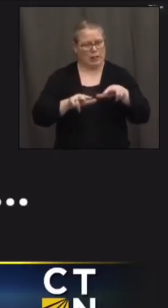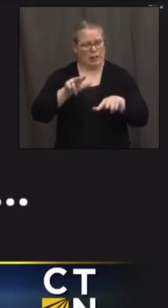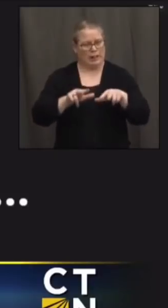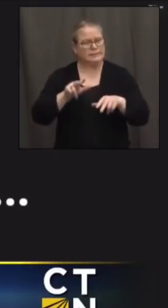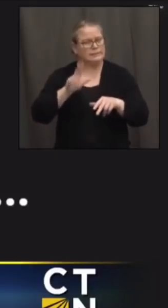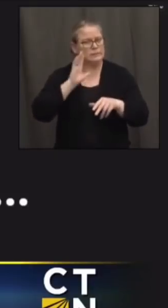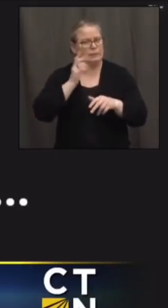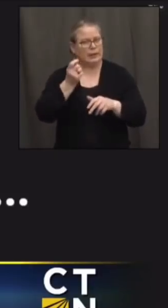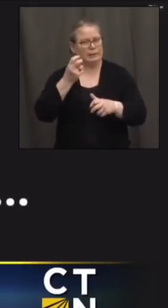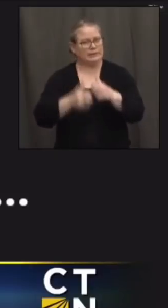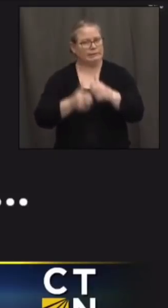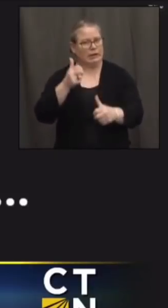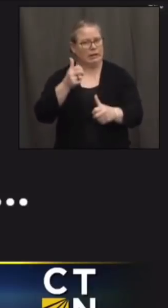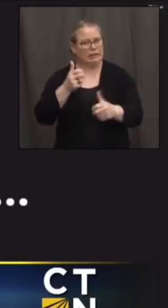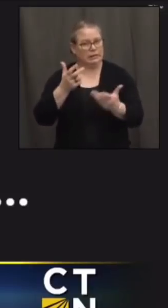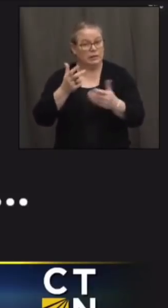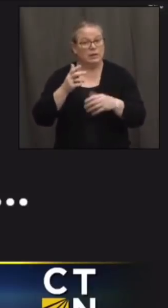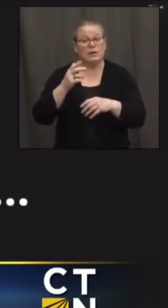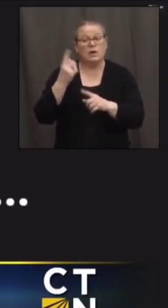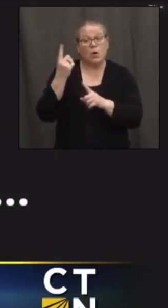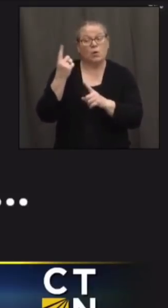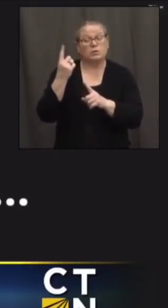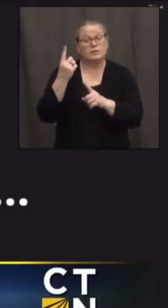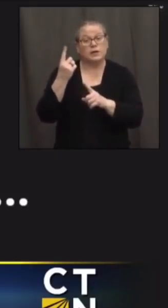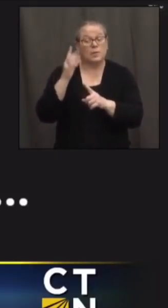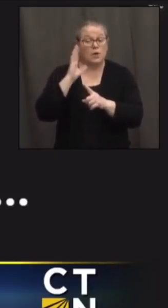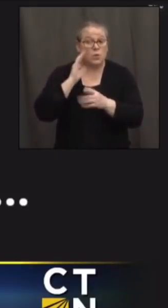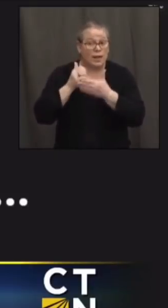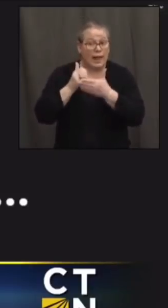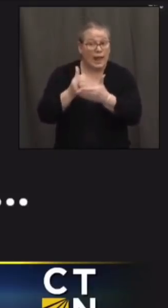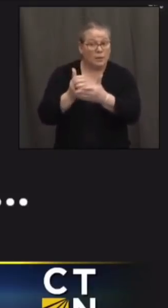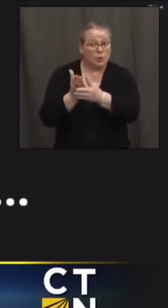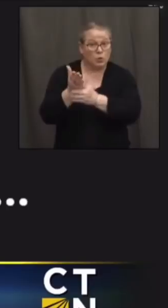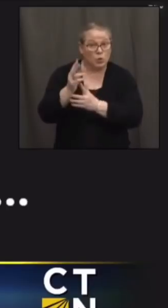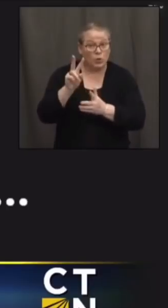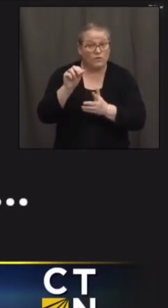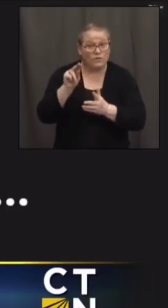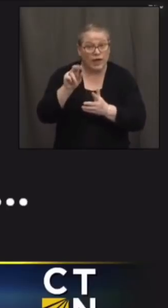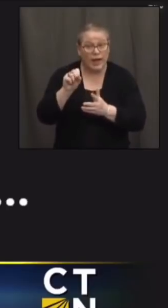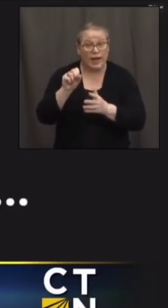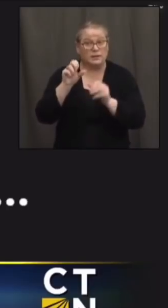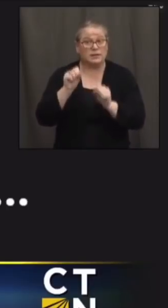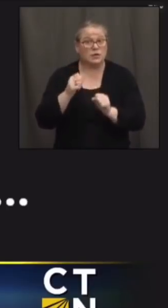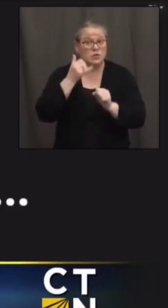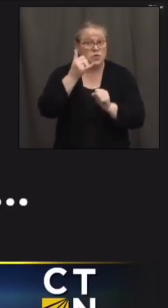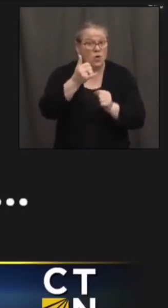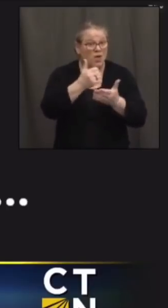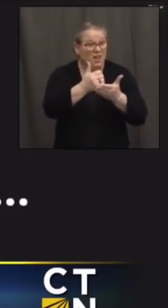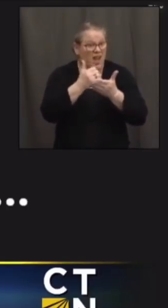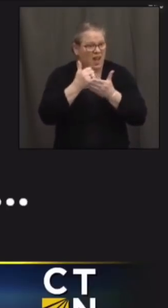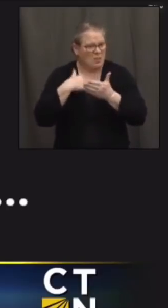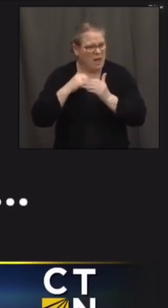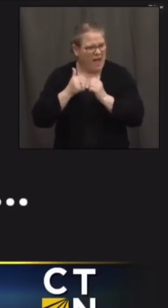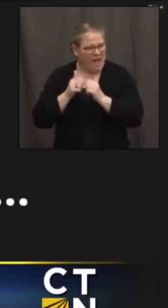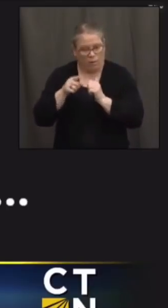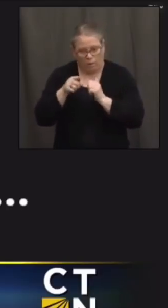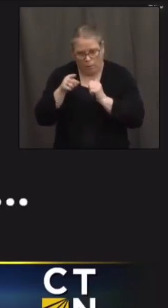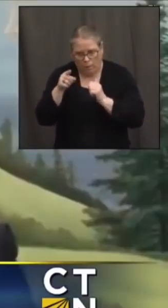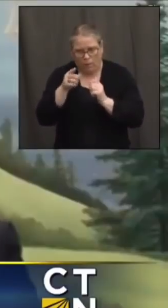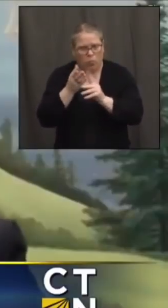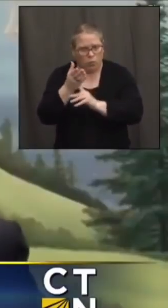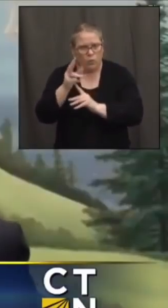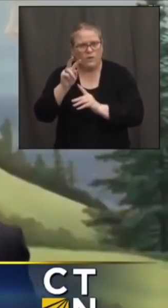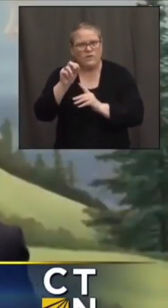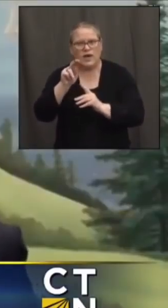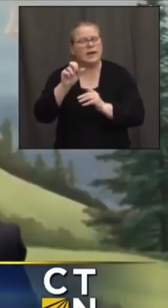vams in in any of these cases are they going to be asking you questions and then filling it in for you or or how's this all going to work you want